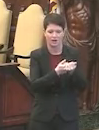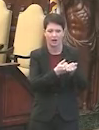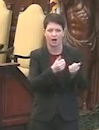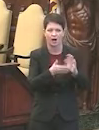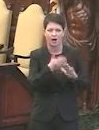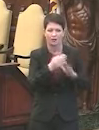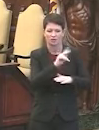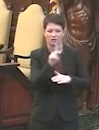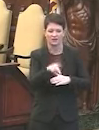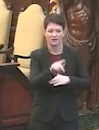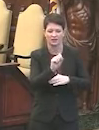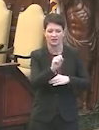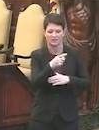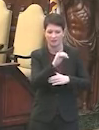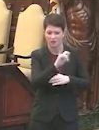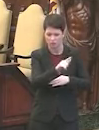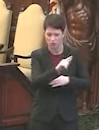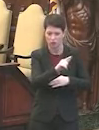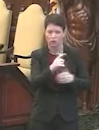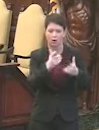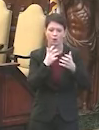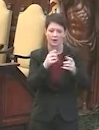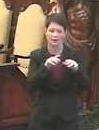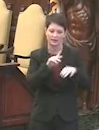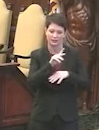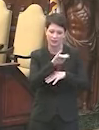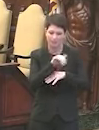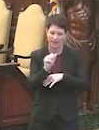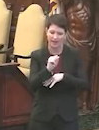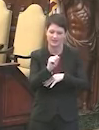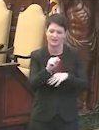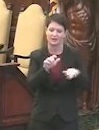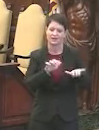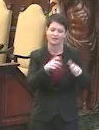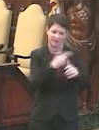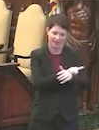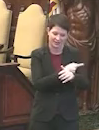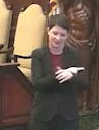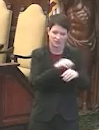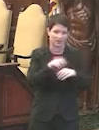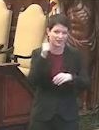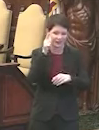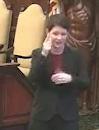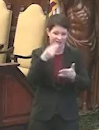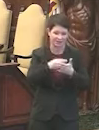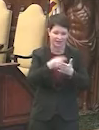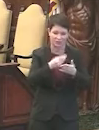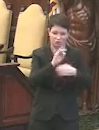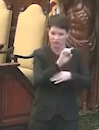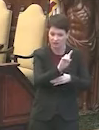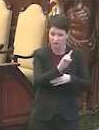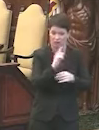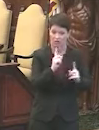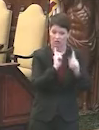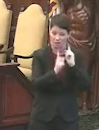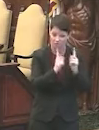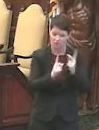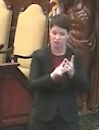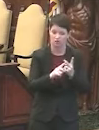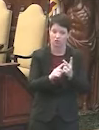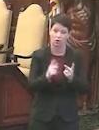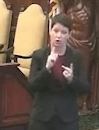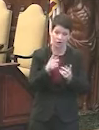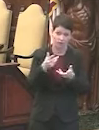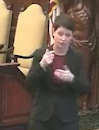Special, the group behind wanting the mass vaccination site at Lincoln Financial Field? Have you had any conversations with them? Are you even entertaining